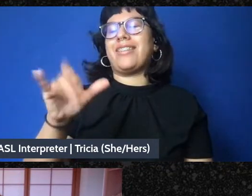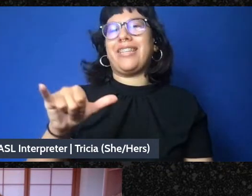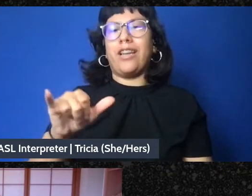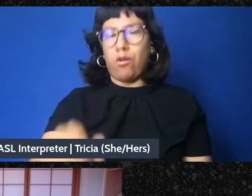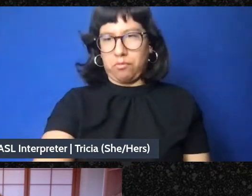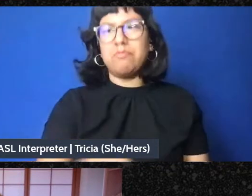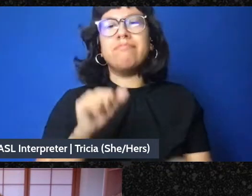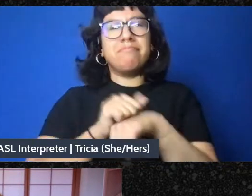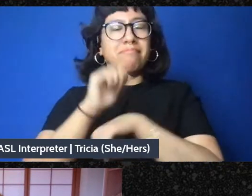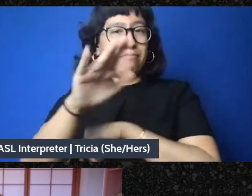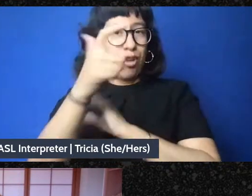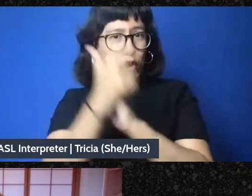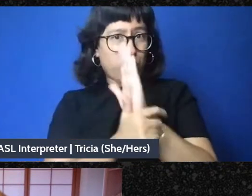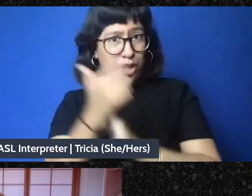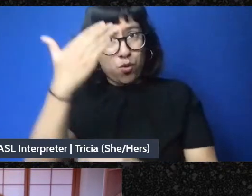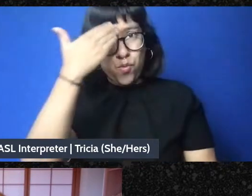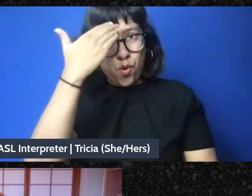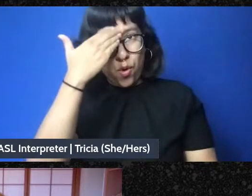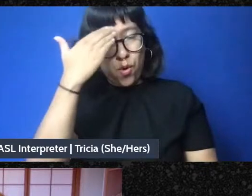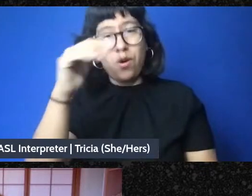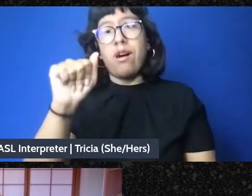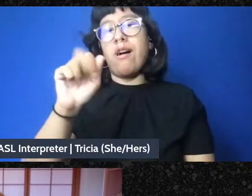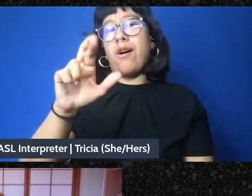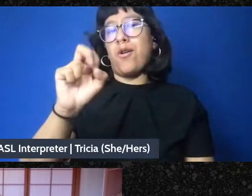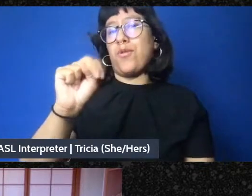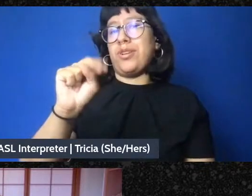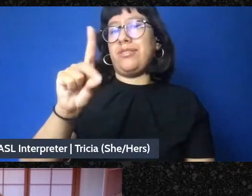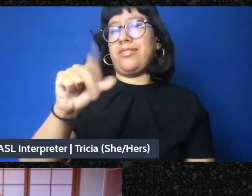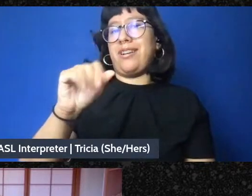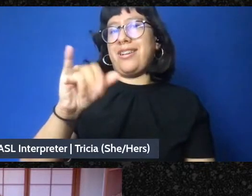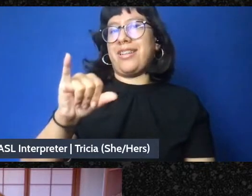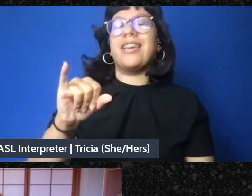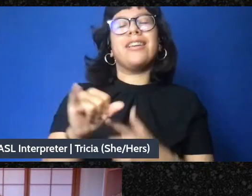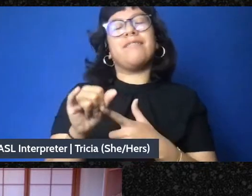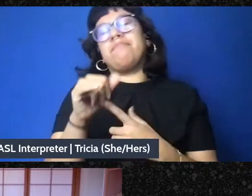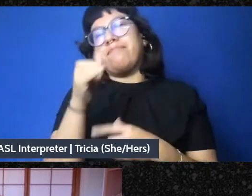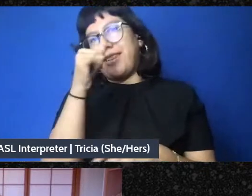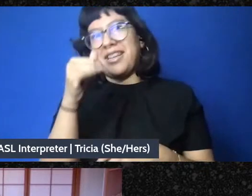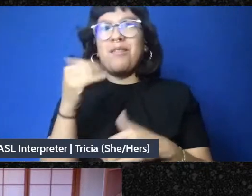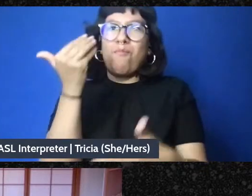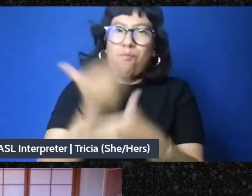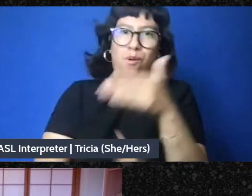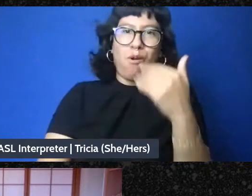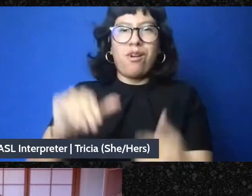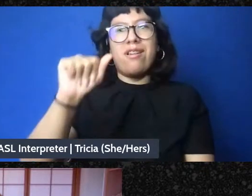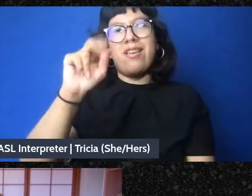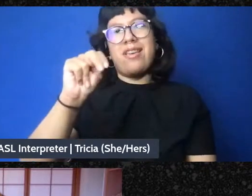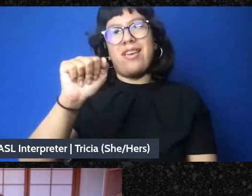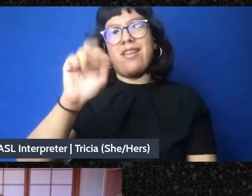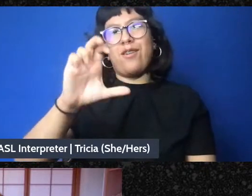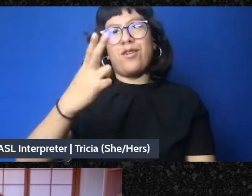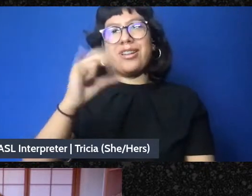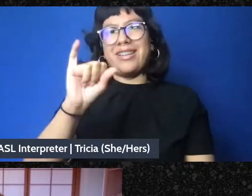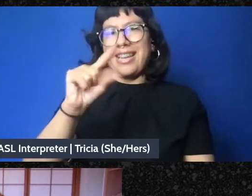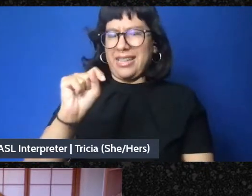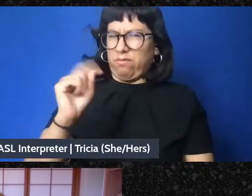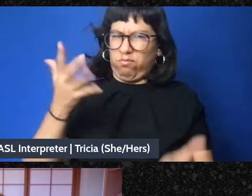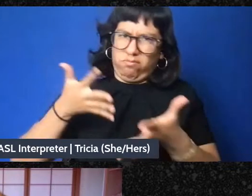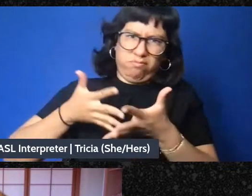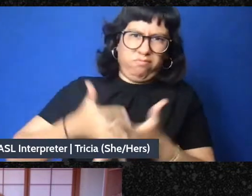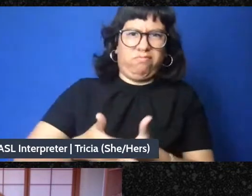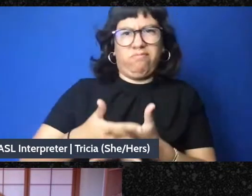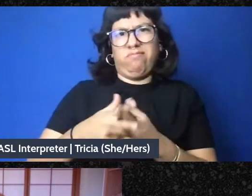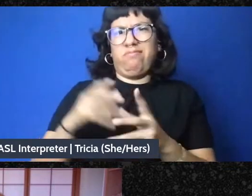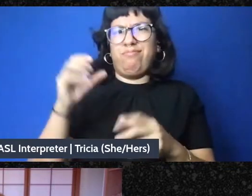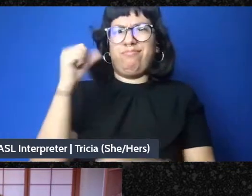And, you know, anybody who knows Arundhati knows she calls herself a hooligan. She is a born anarchist. She is rooted in social movements. She, you know,